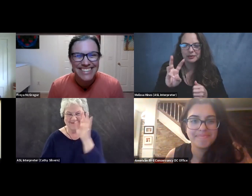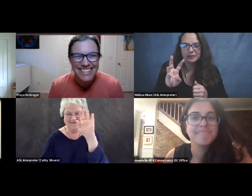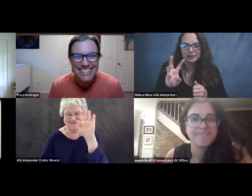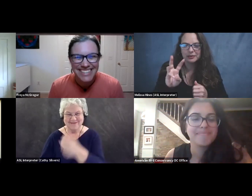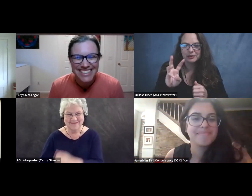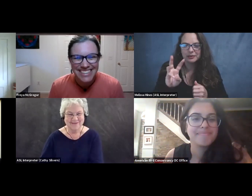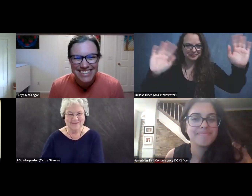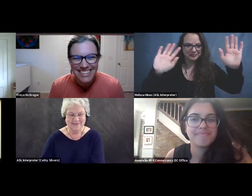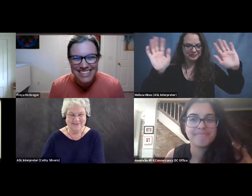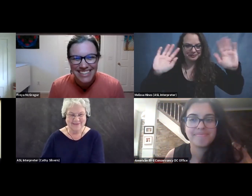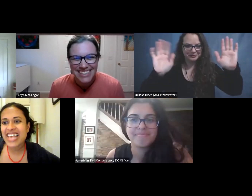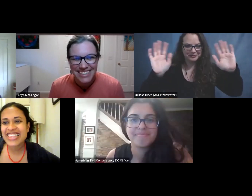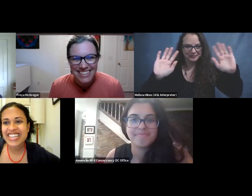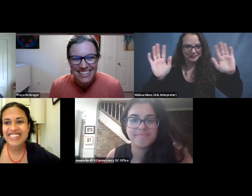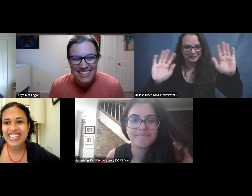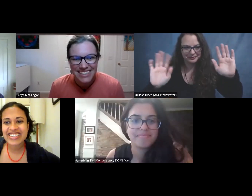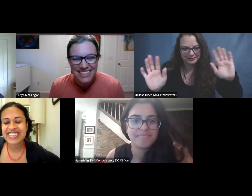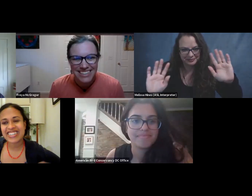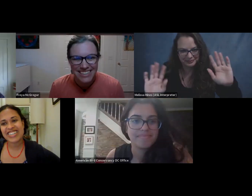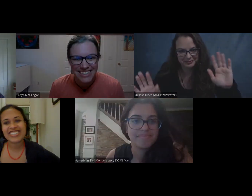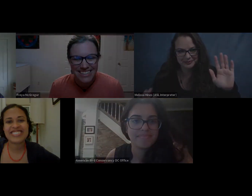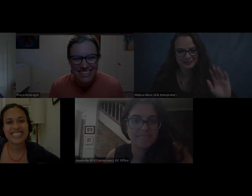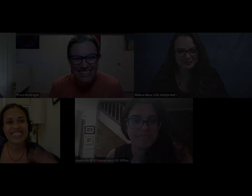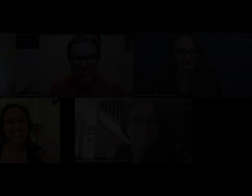And we at, at ABC are so glad that you're here.